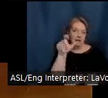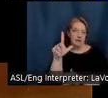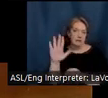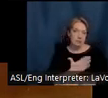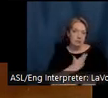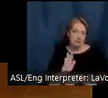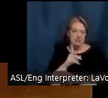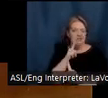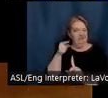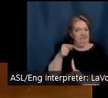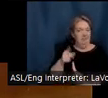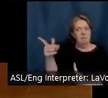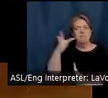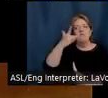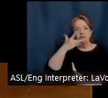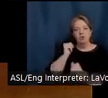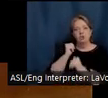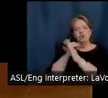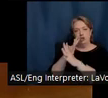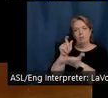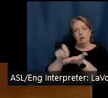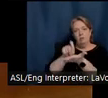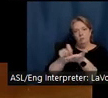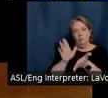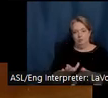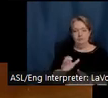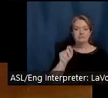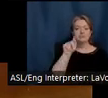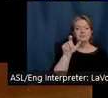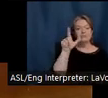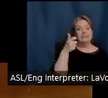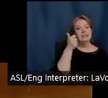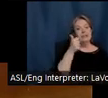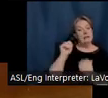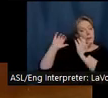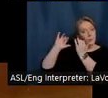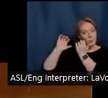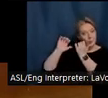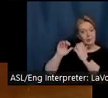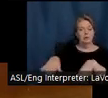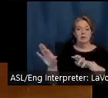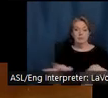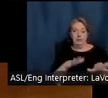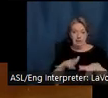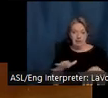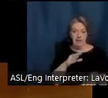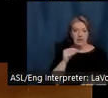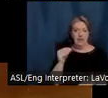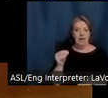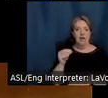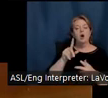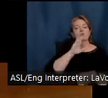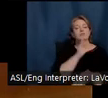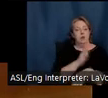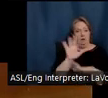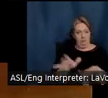German composers. Steele himself played the flute, Daisy played the piano and Shirley played the cello.